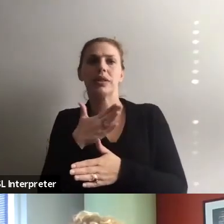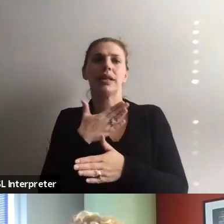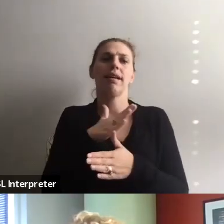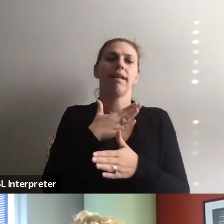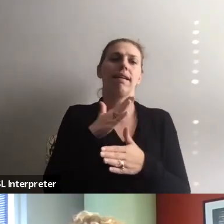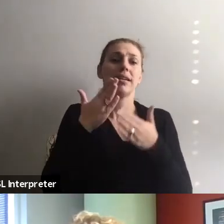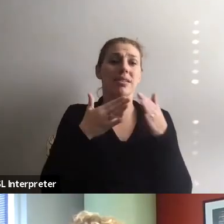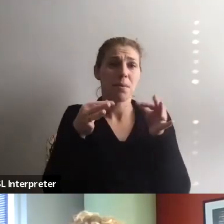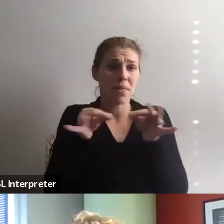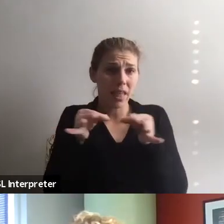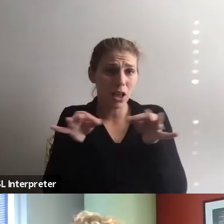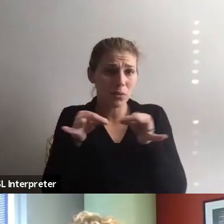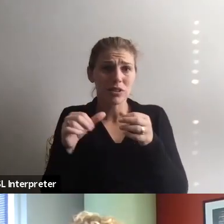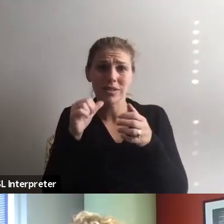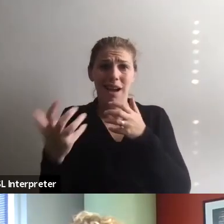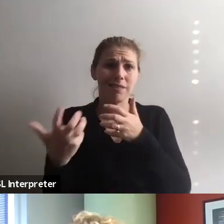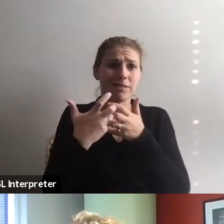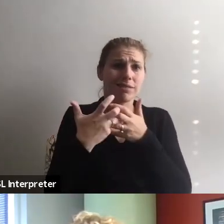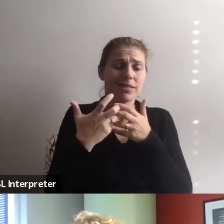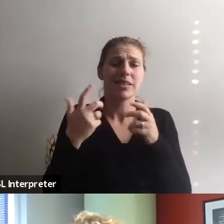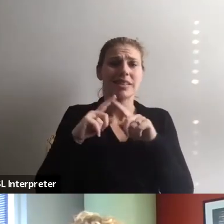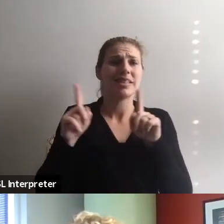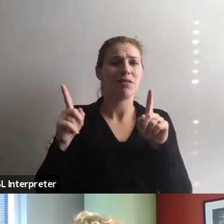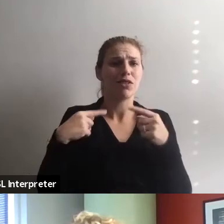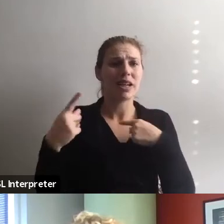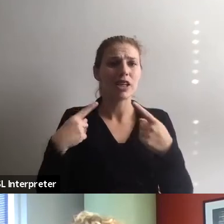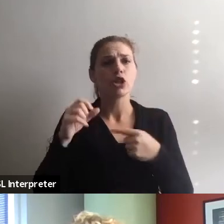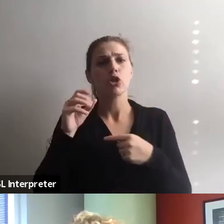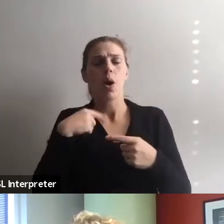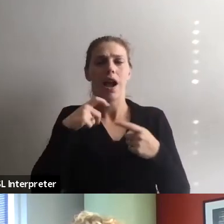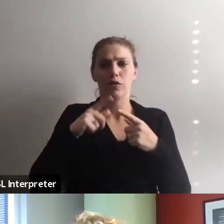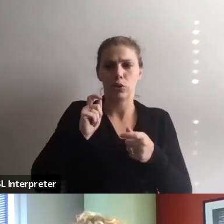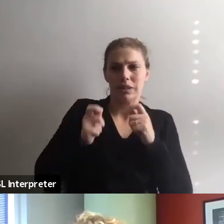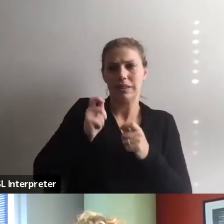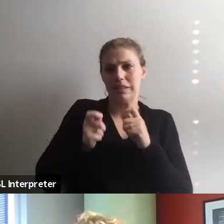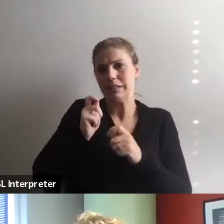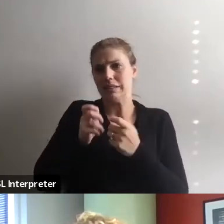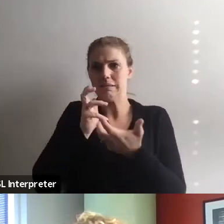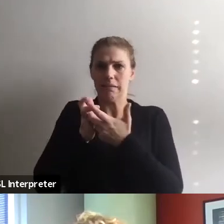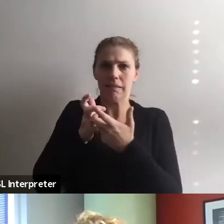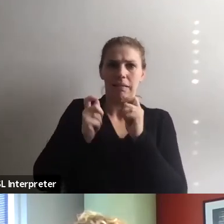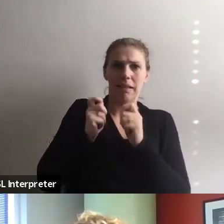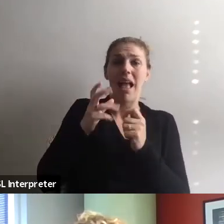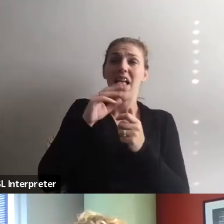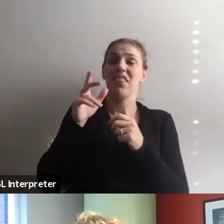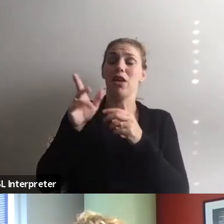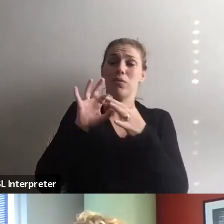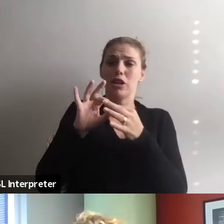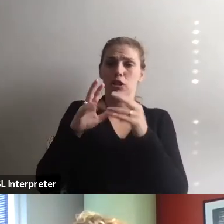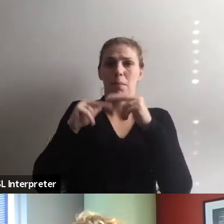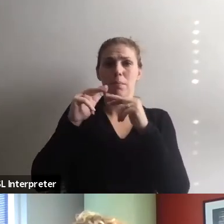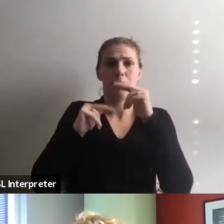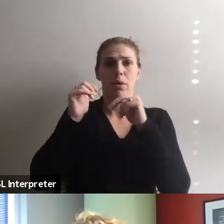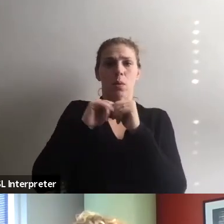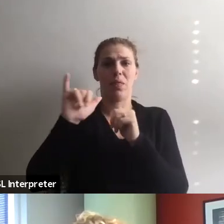language utilized is different. So I had to adapt to through it and then build a relationship with the community